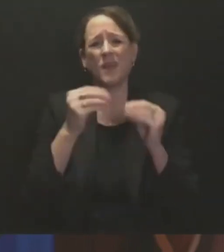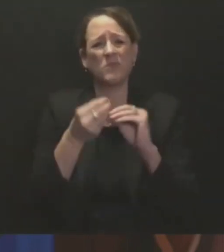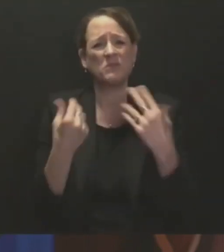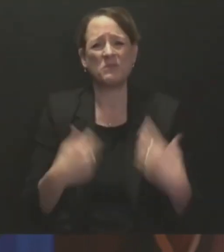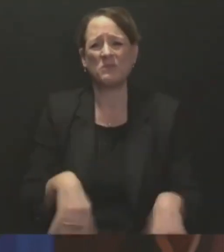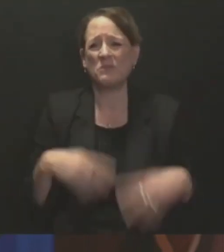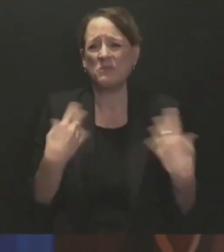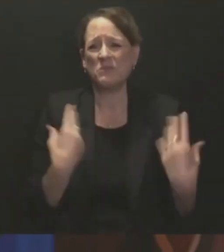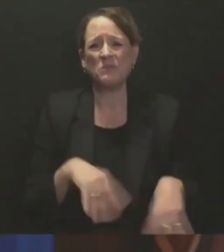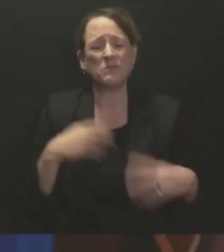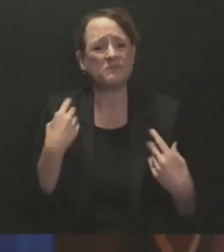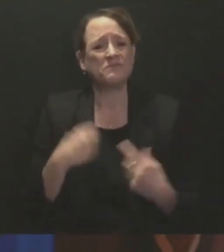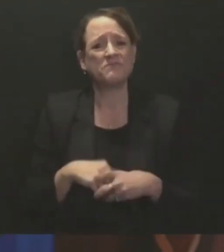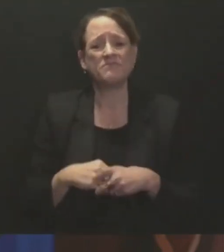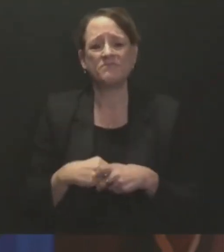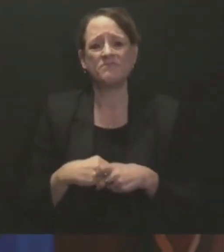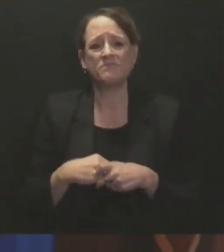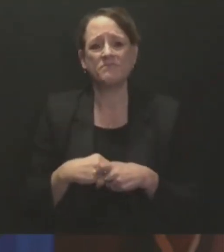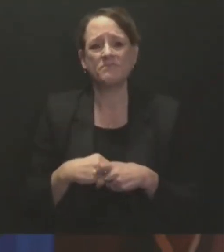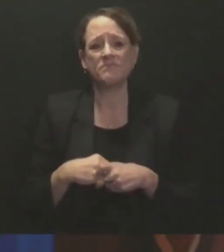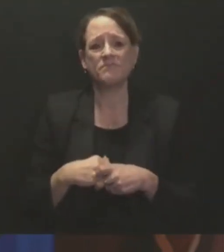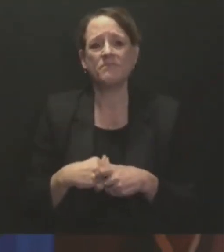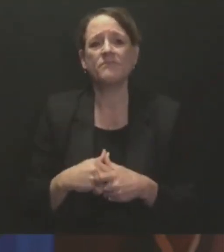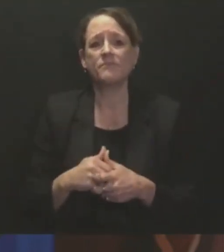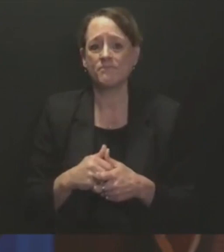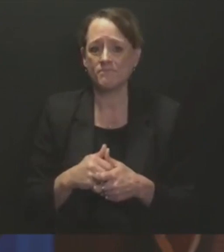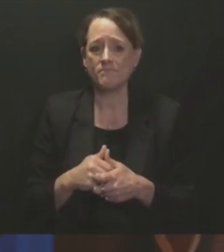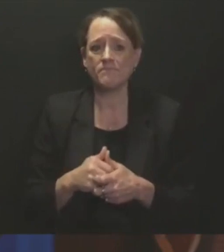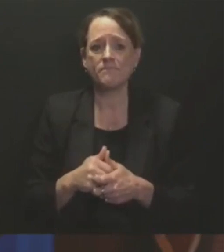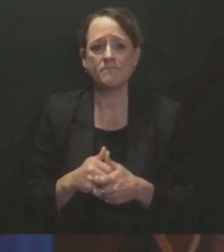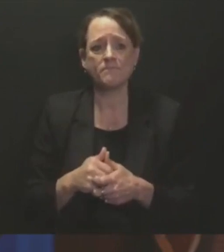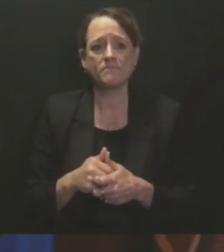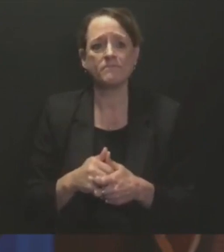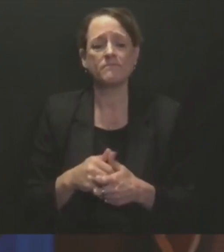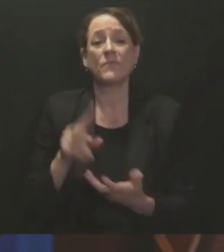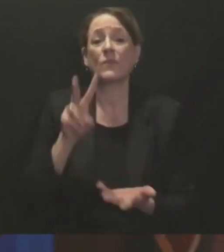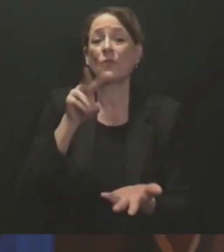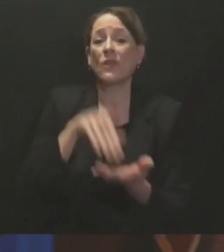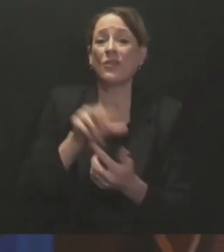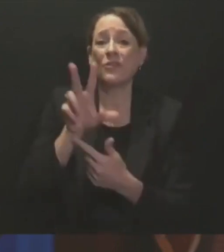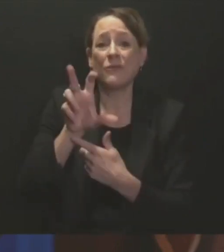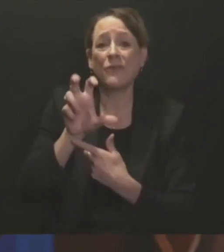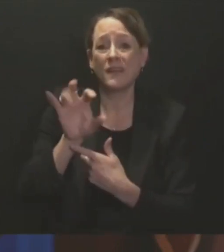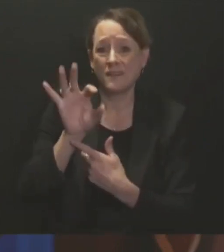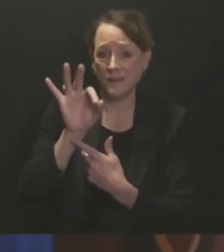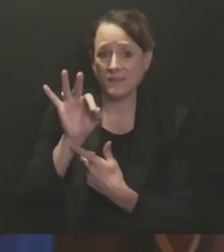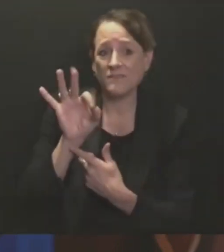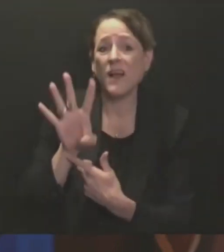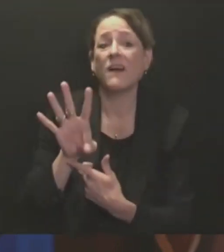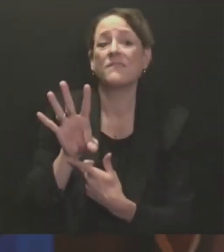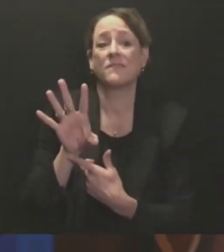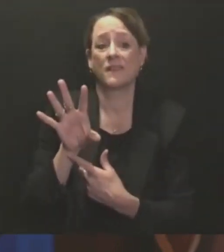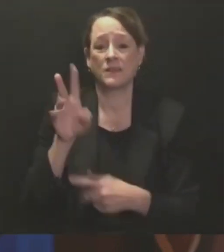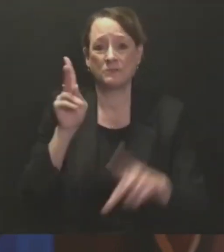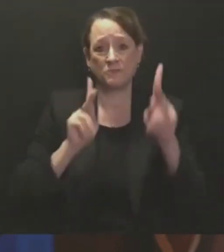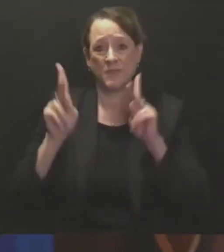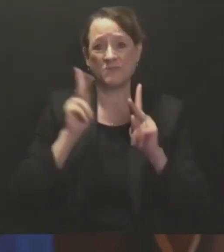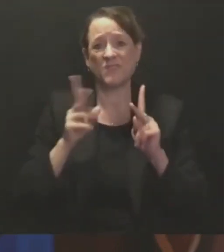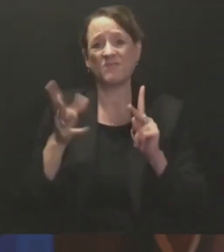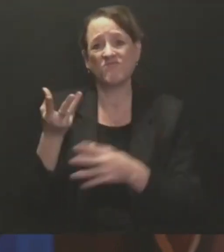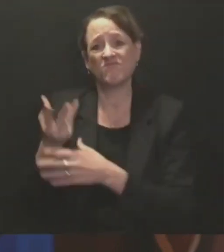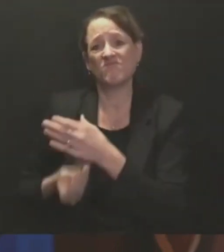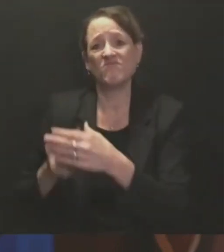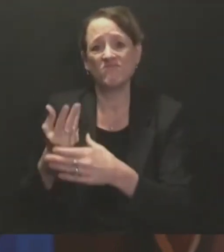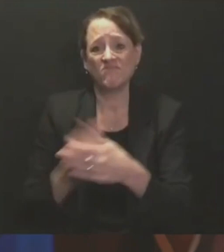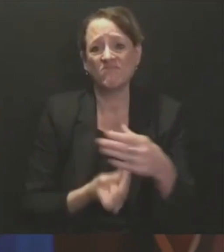,395 Wisconsinites. Mothers, fathers, grandparents, friends, and co-workers have lost their